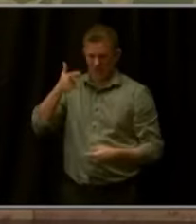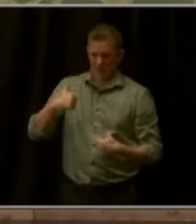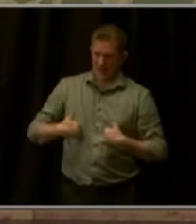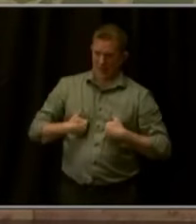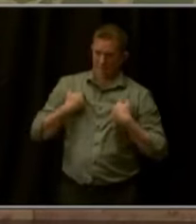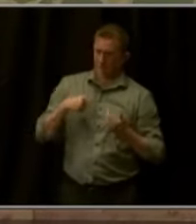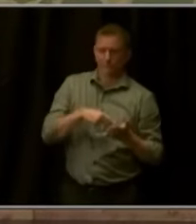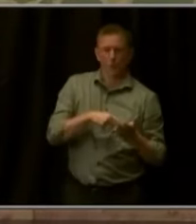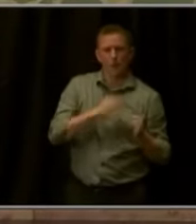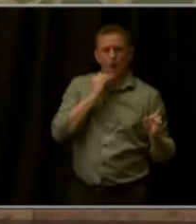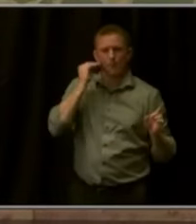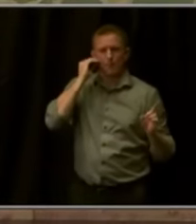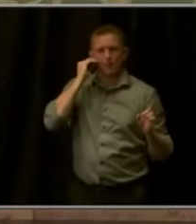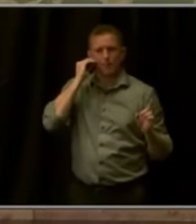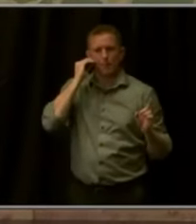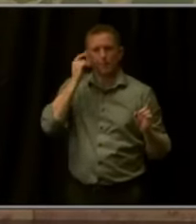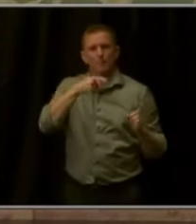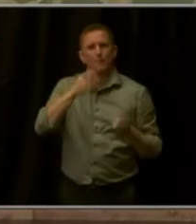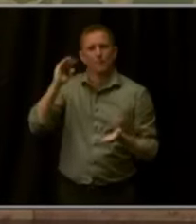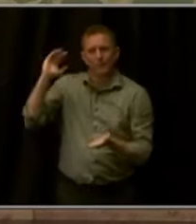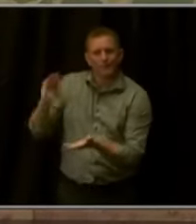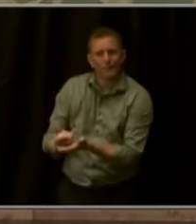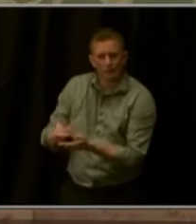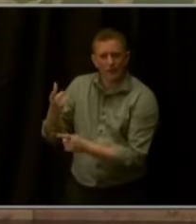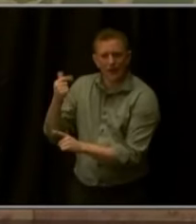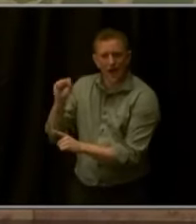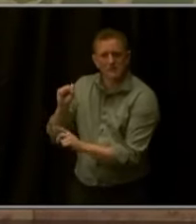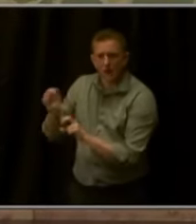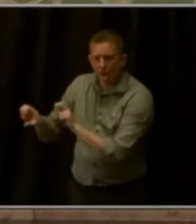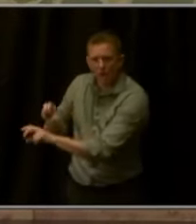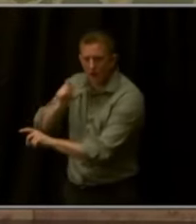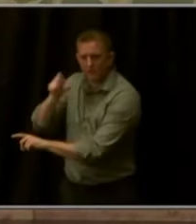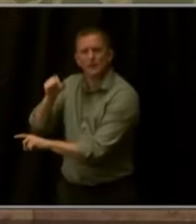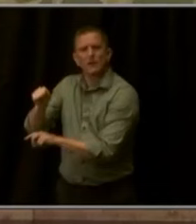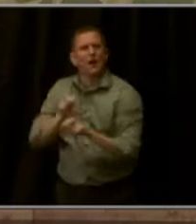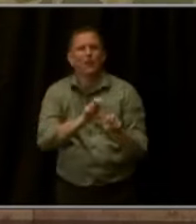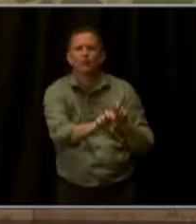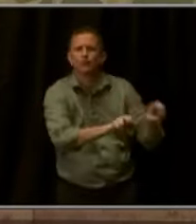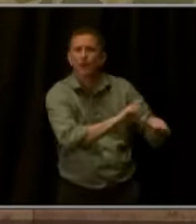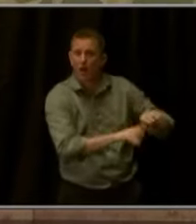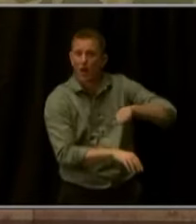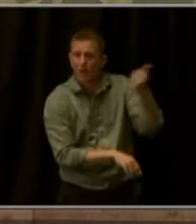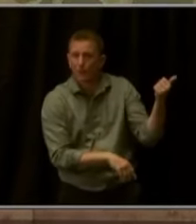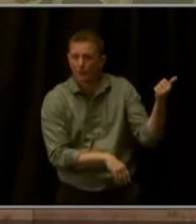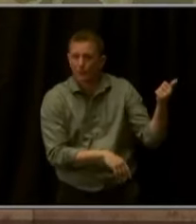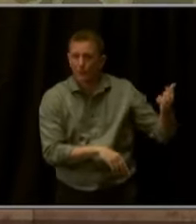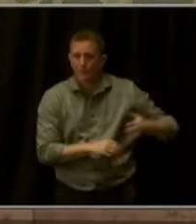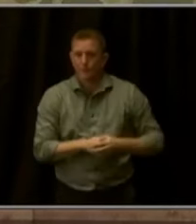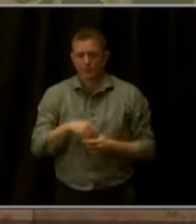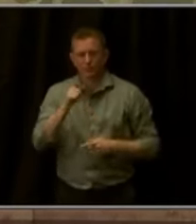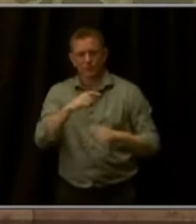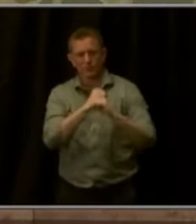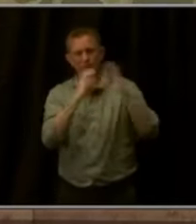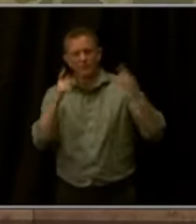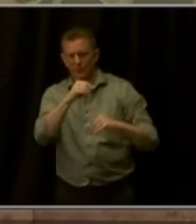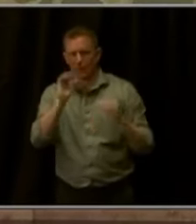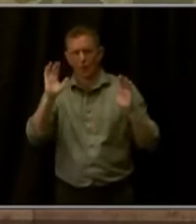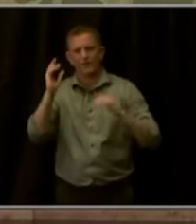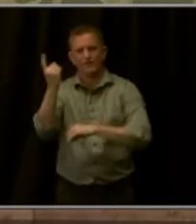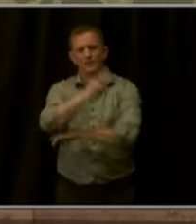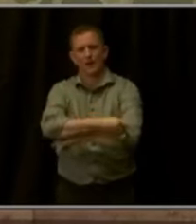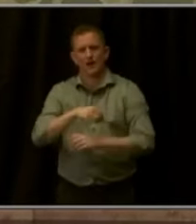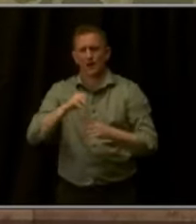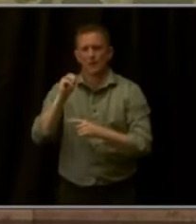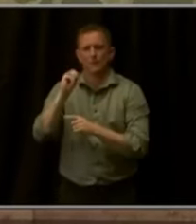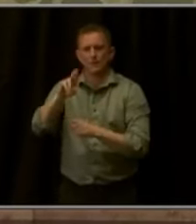car repairs and you can put that money towards other priorities. What a wonderful day in Mr. Rogers' neighborhood and soon